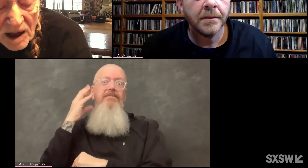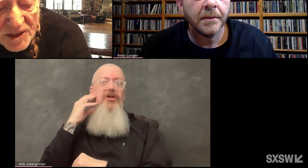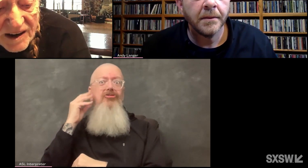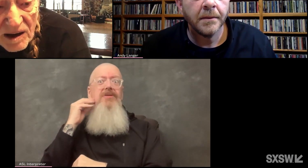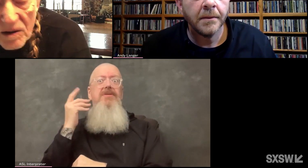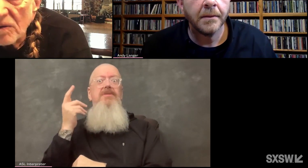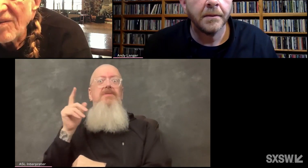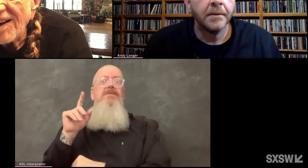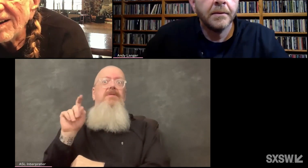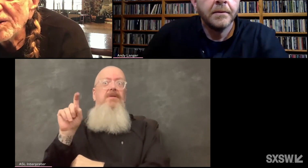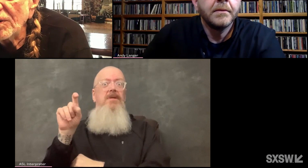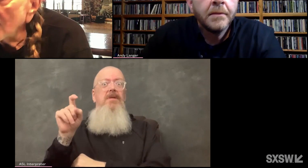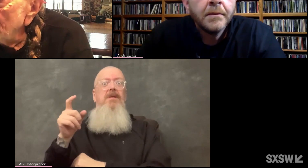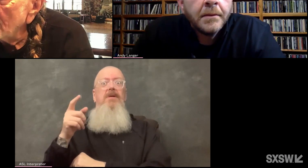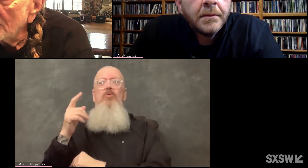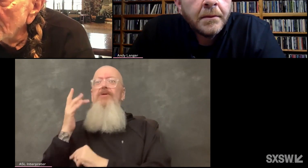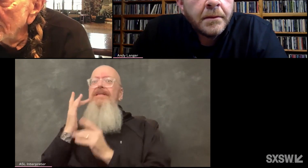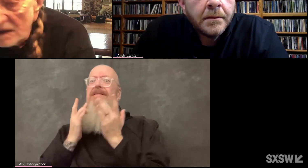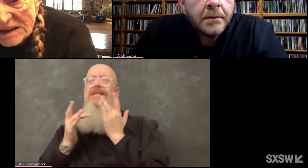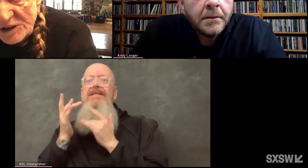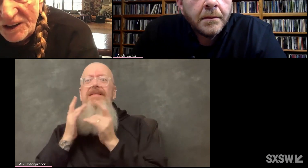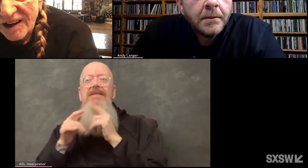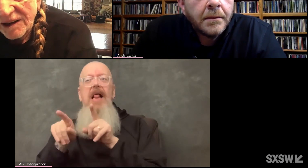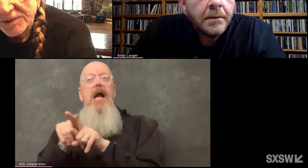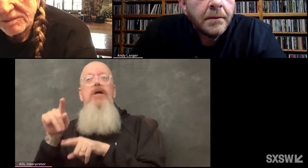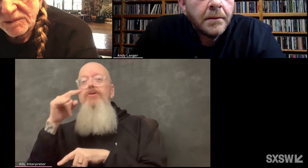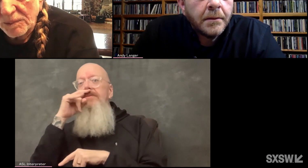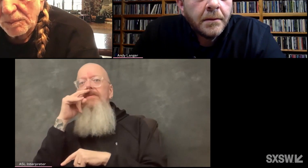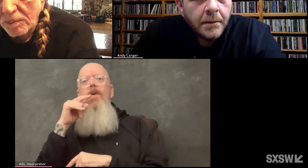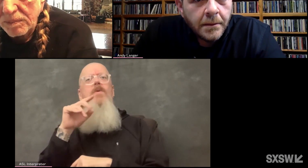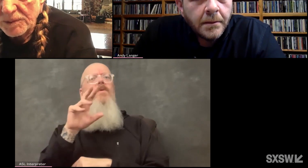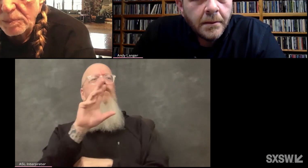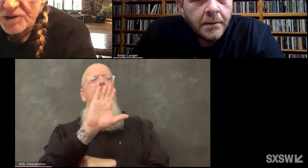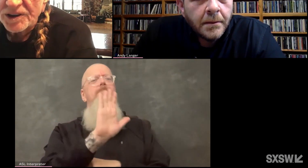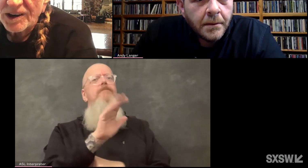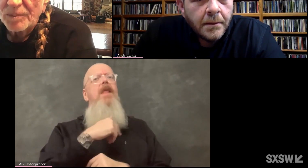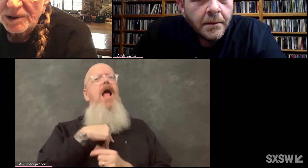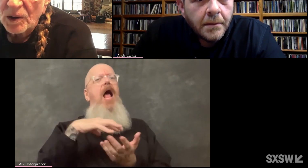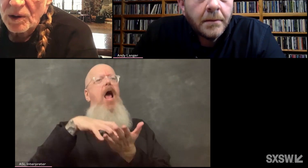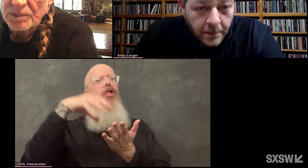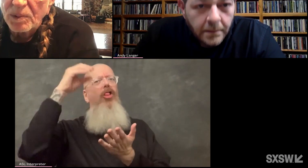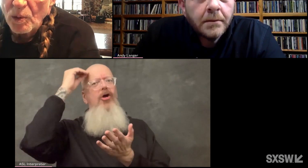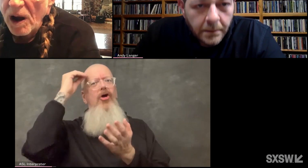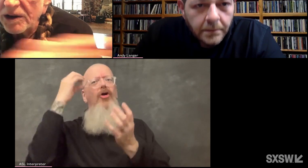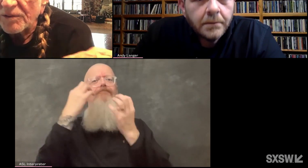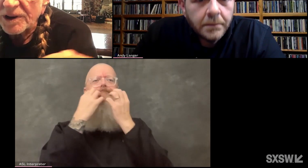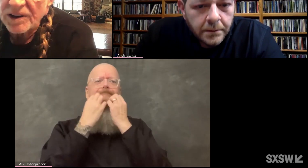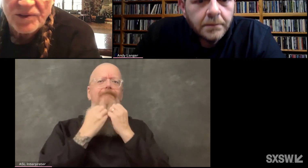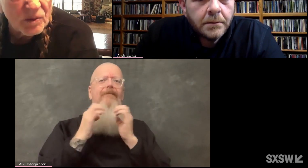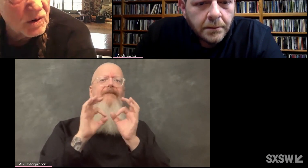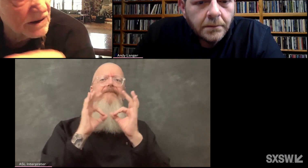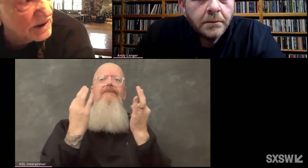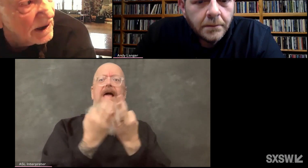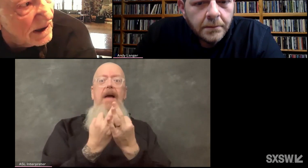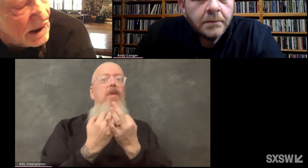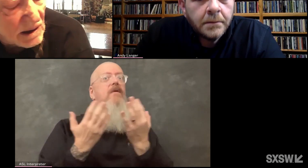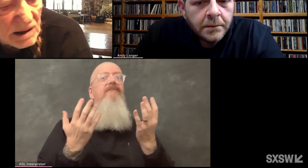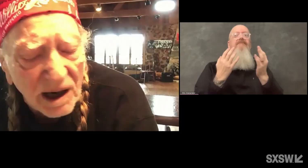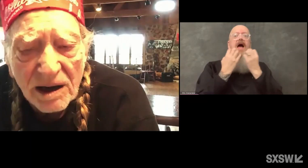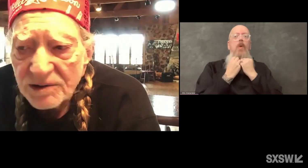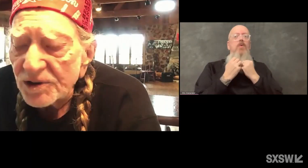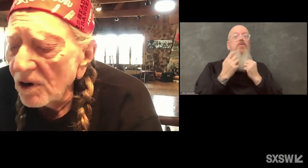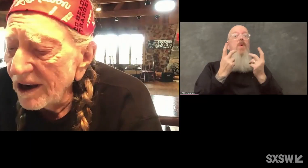I think I learned the value of family, seeing it busted up and going every different way.